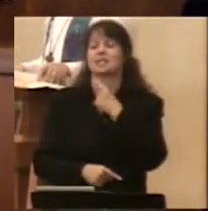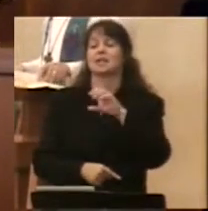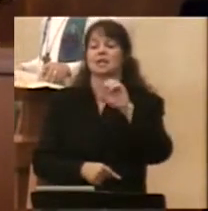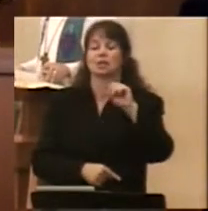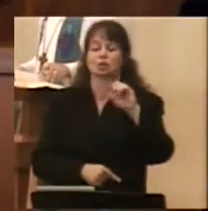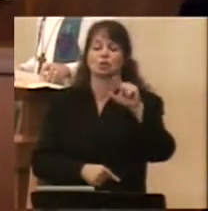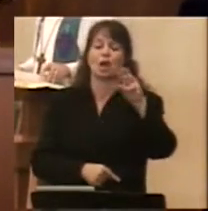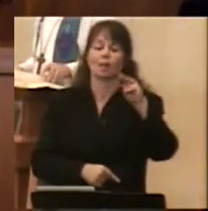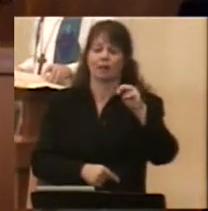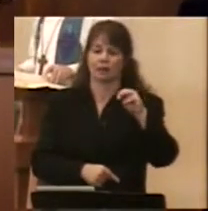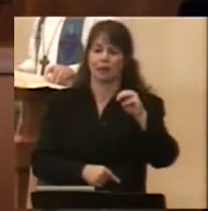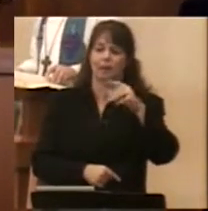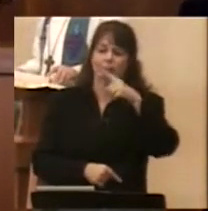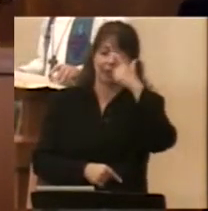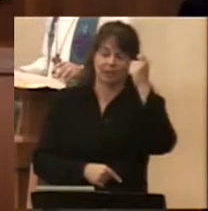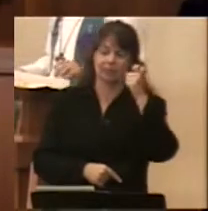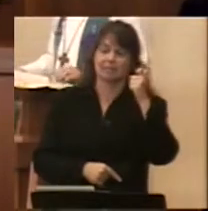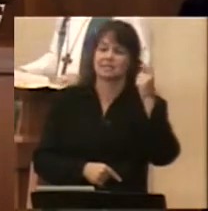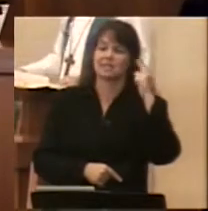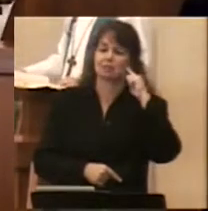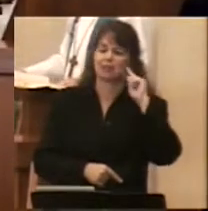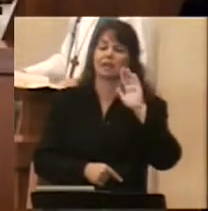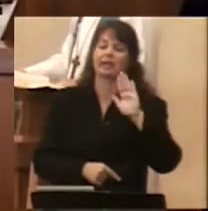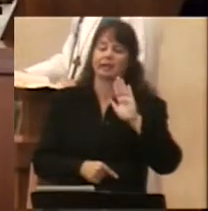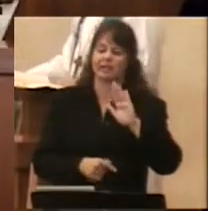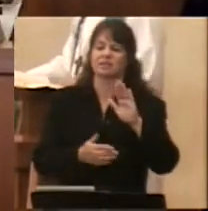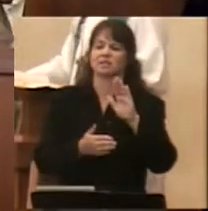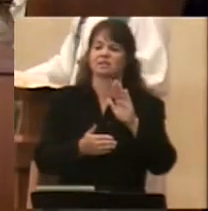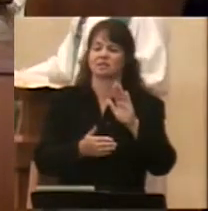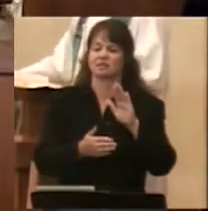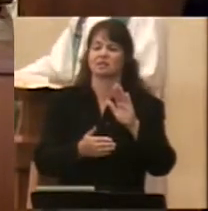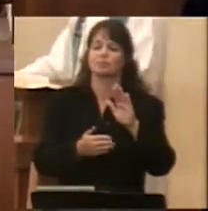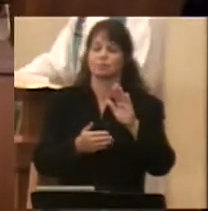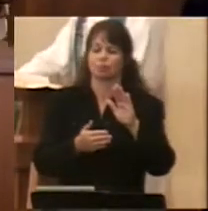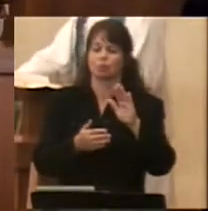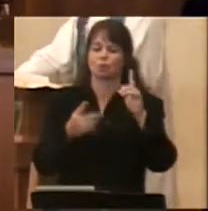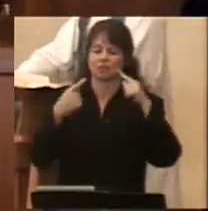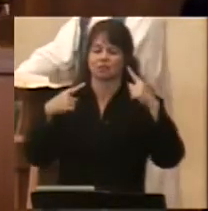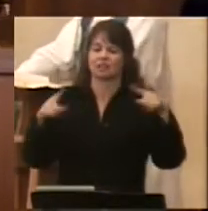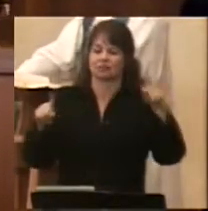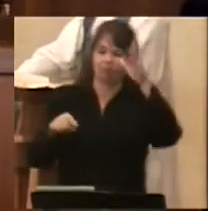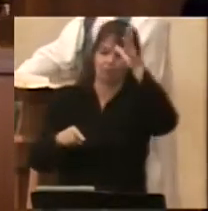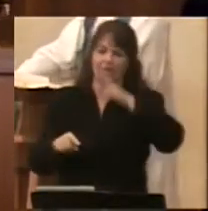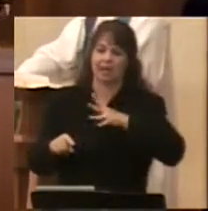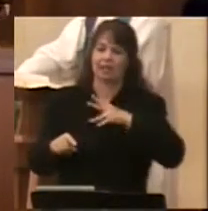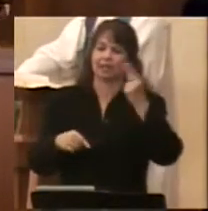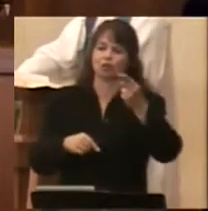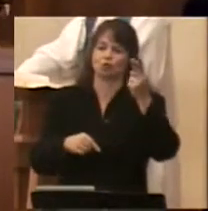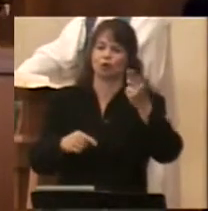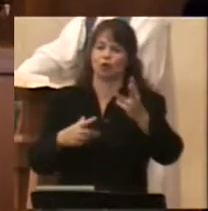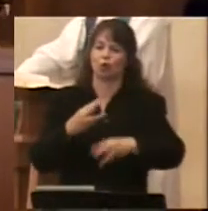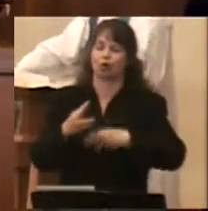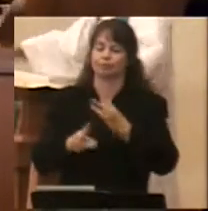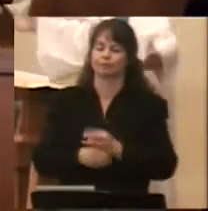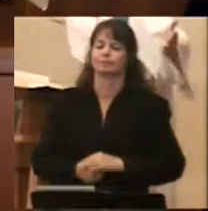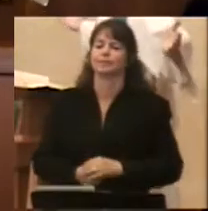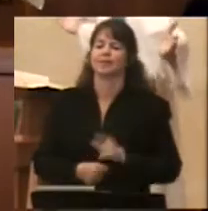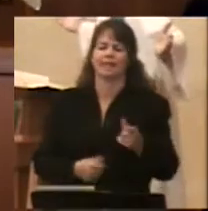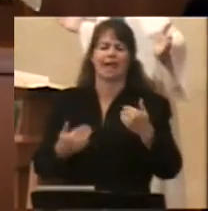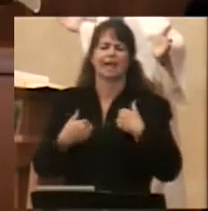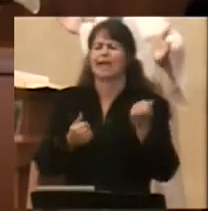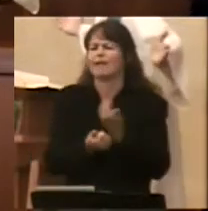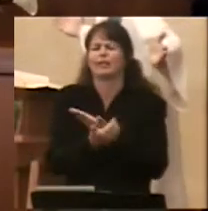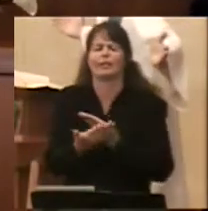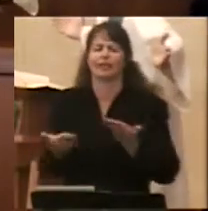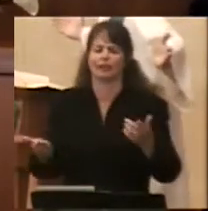because it sounds a lot like him, this most successful guy in the history of the world who had everything